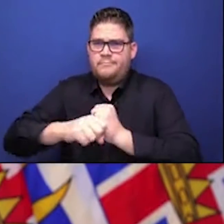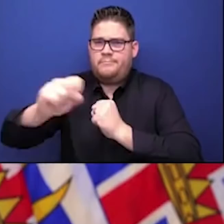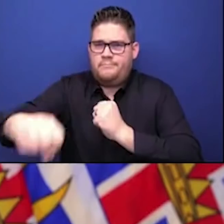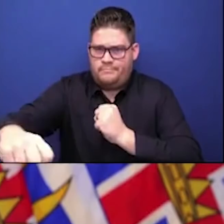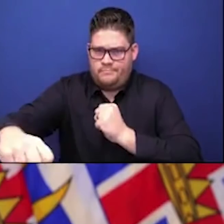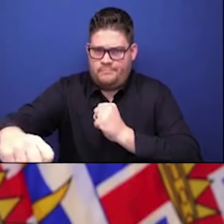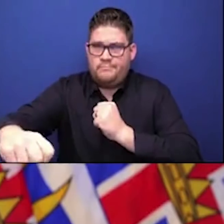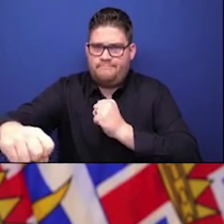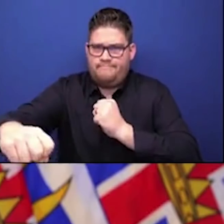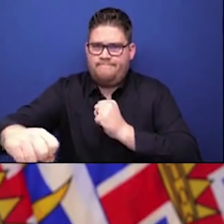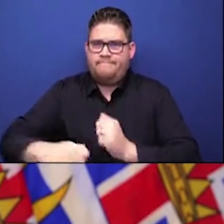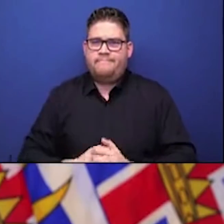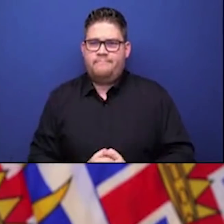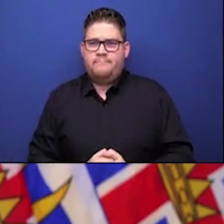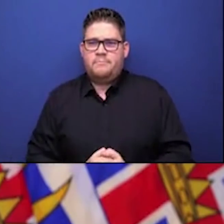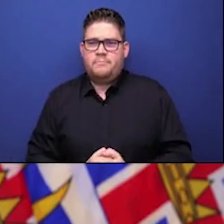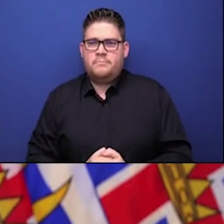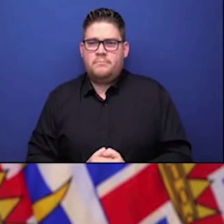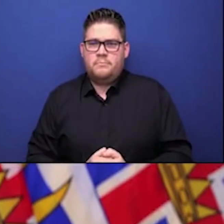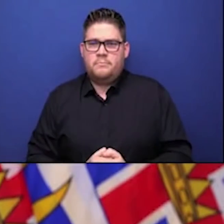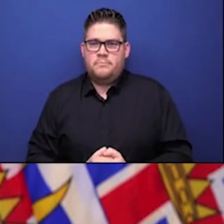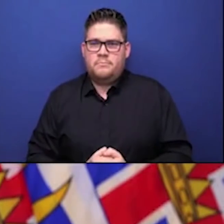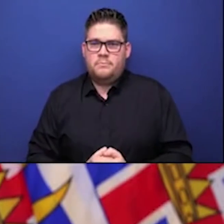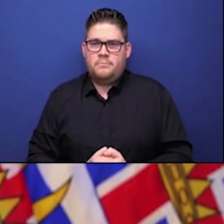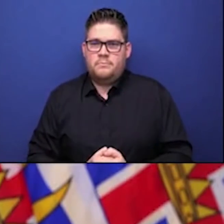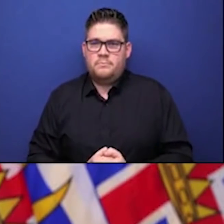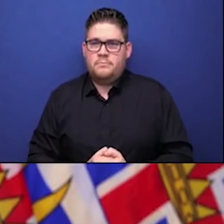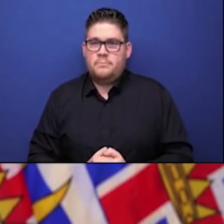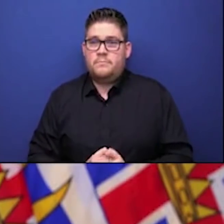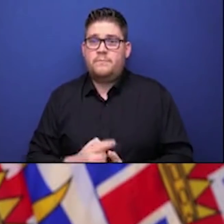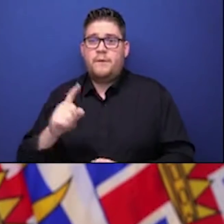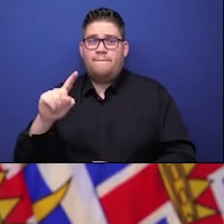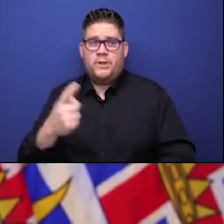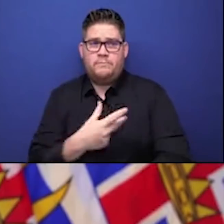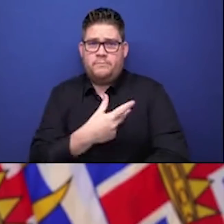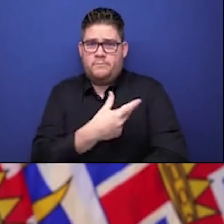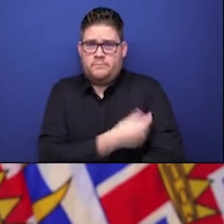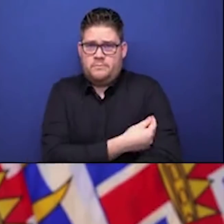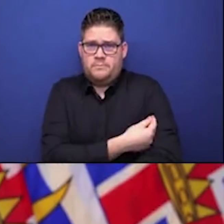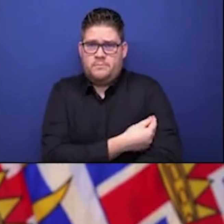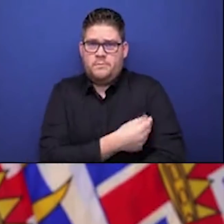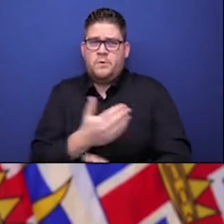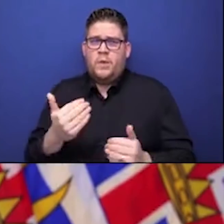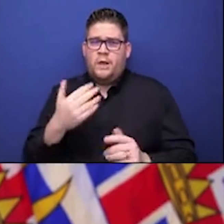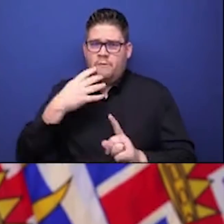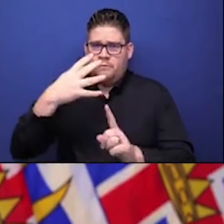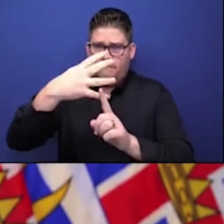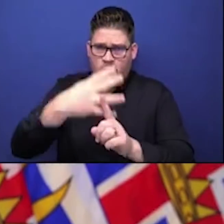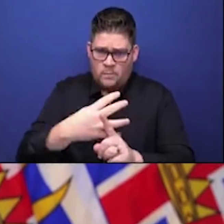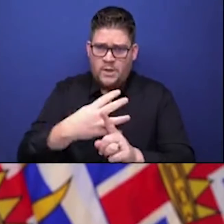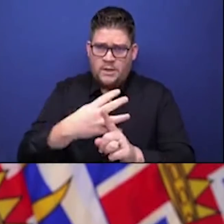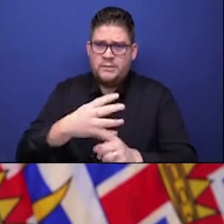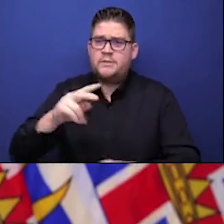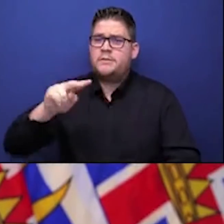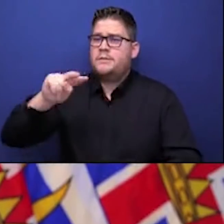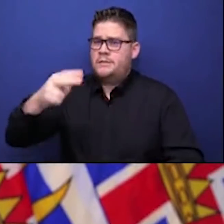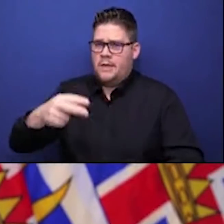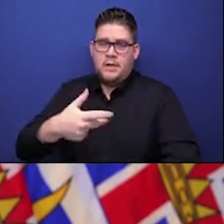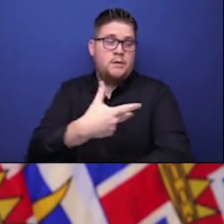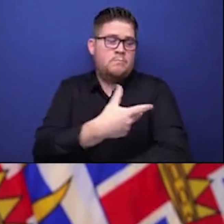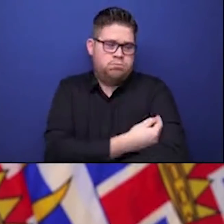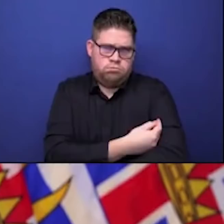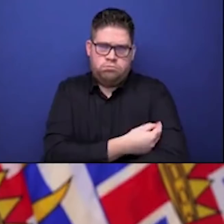four months or 16 weeks. In combination with the new vaccines that we have available,